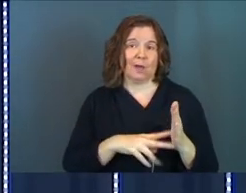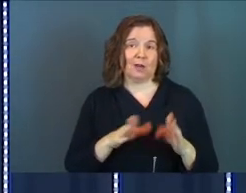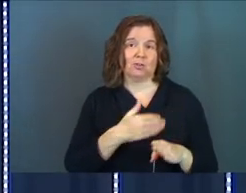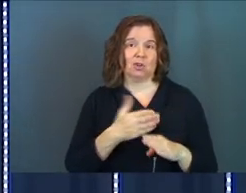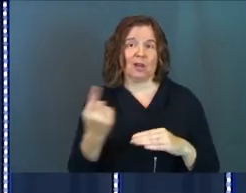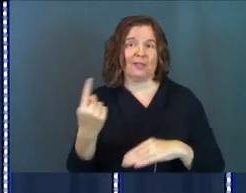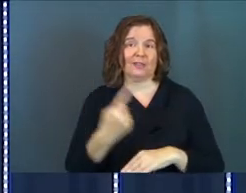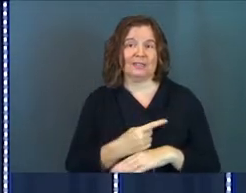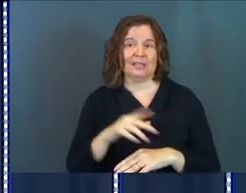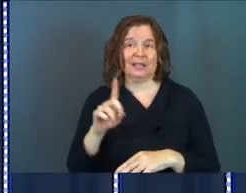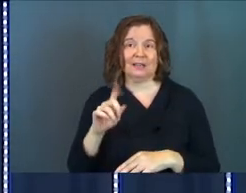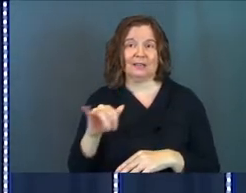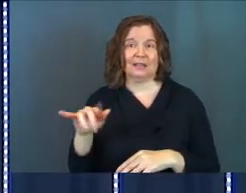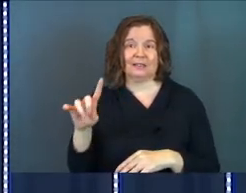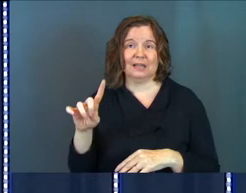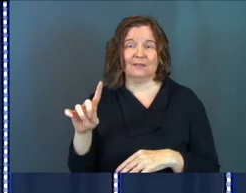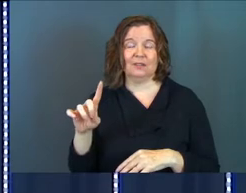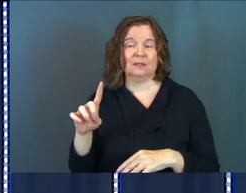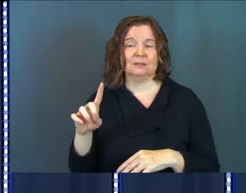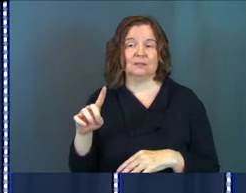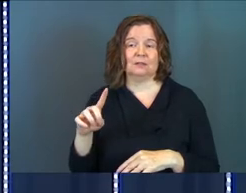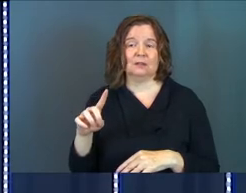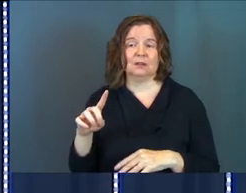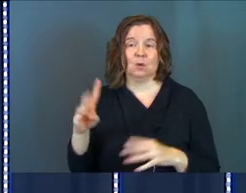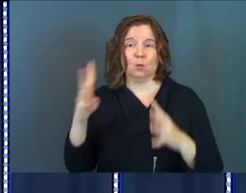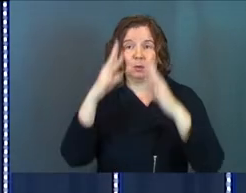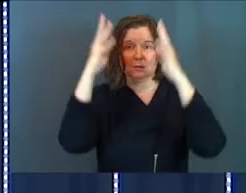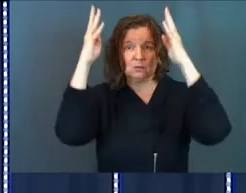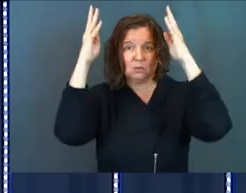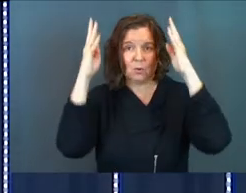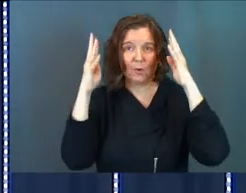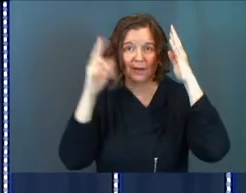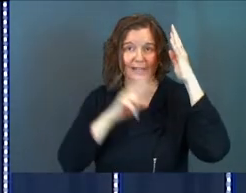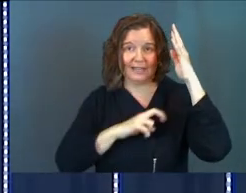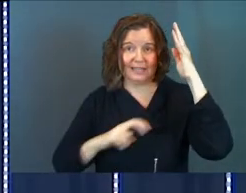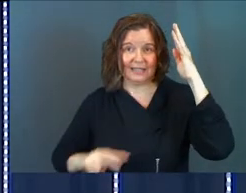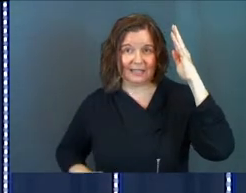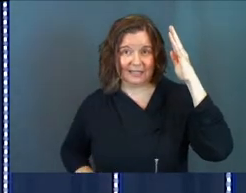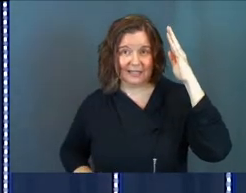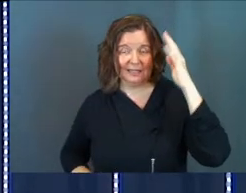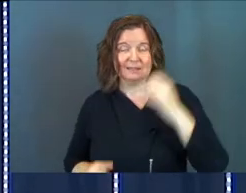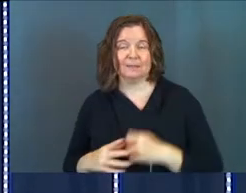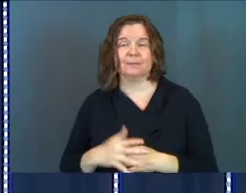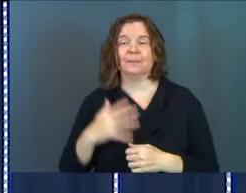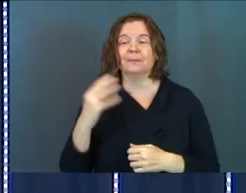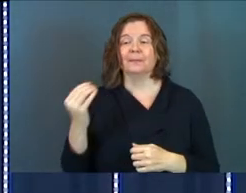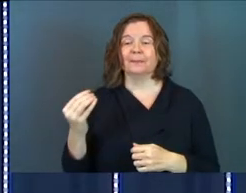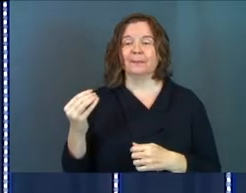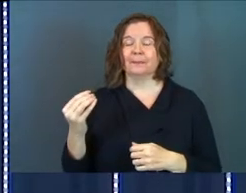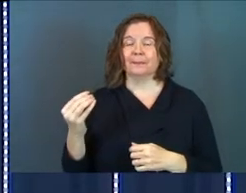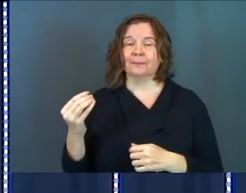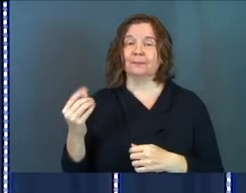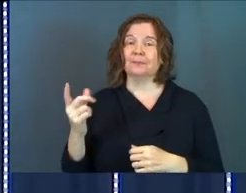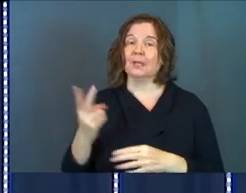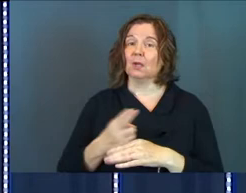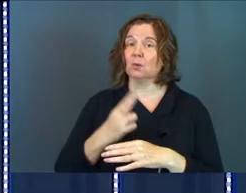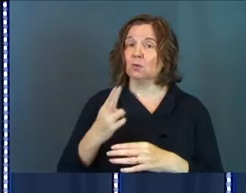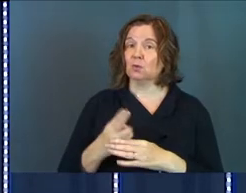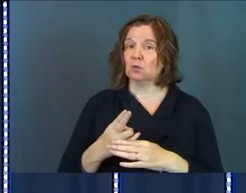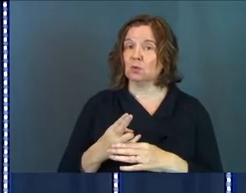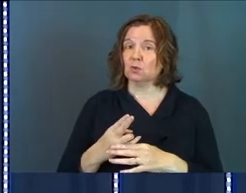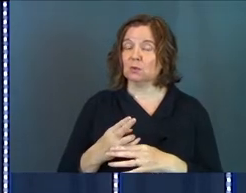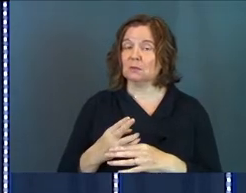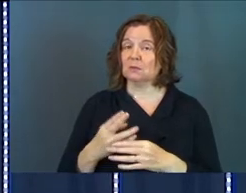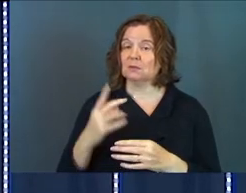on the day that David was coronated king, crowned. And it was used,